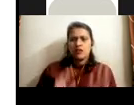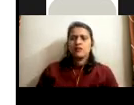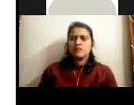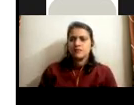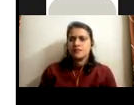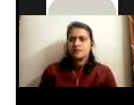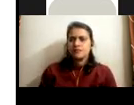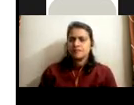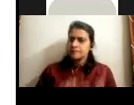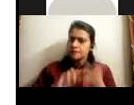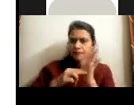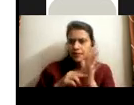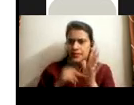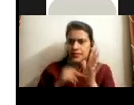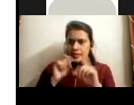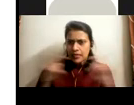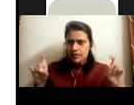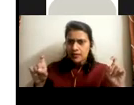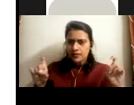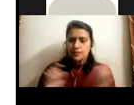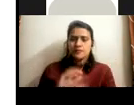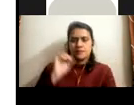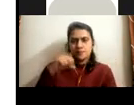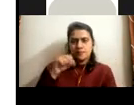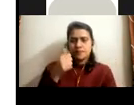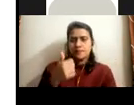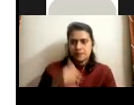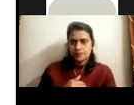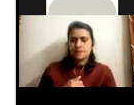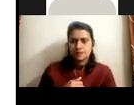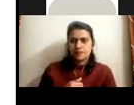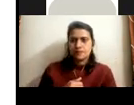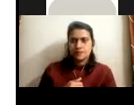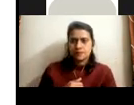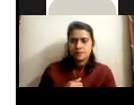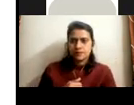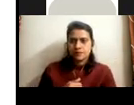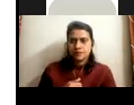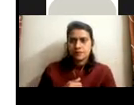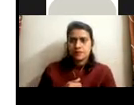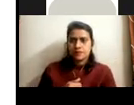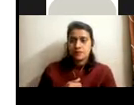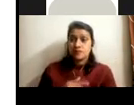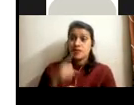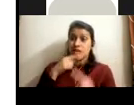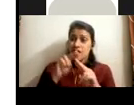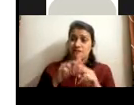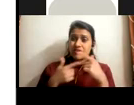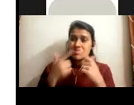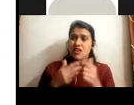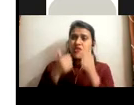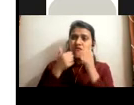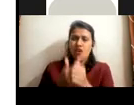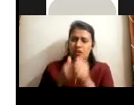Makes sense. Yes, sir. So you, in a way you are right. If I train only very narrow, the training should not be so